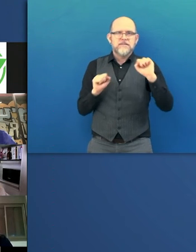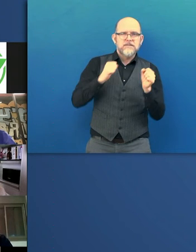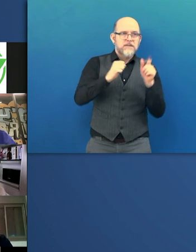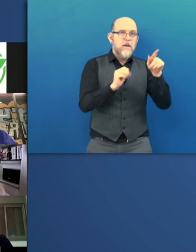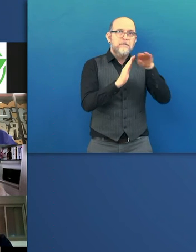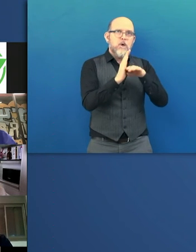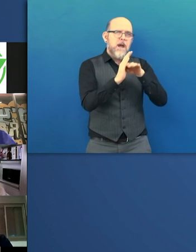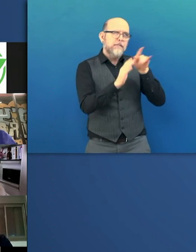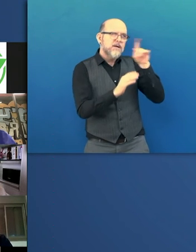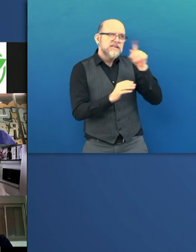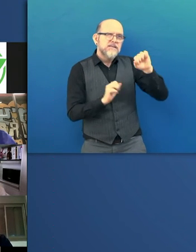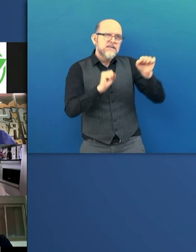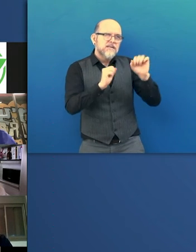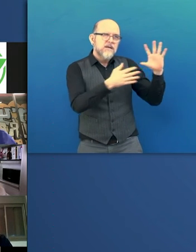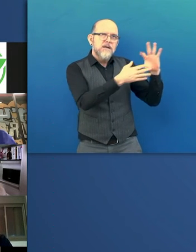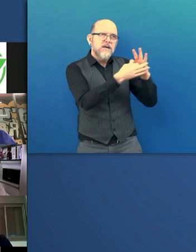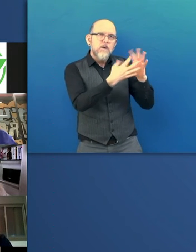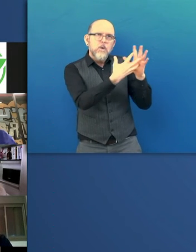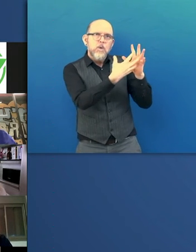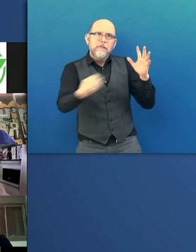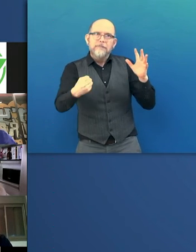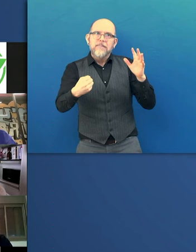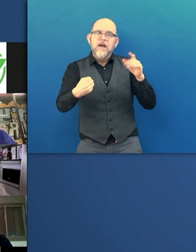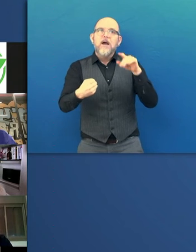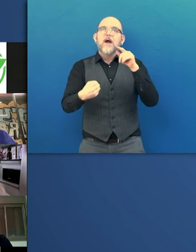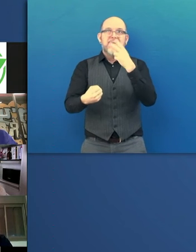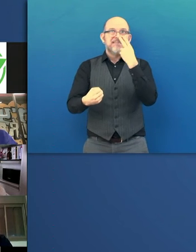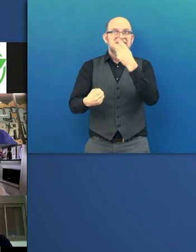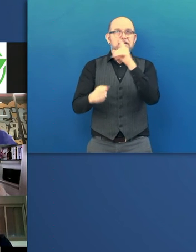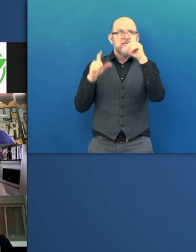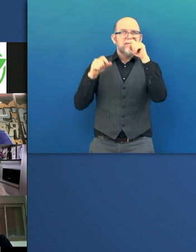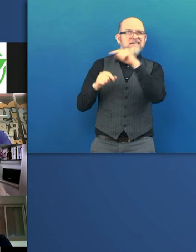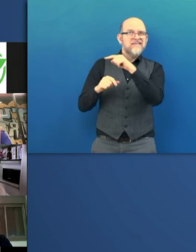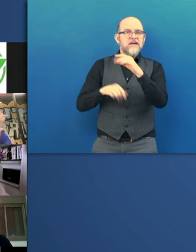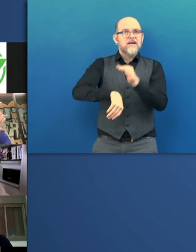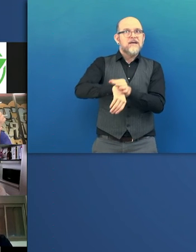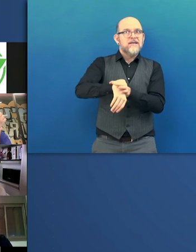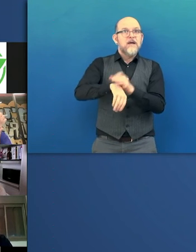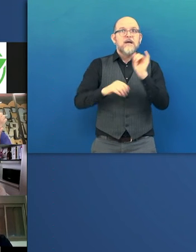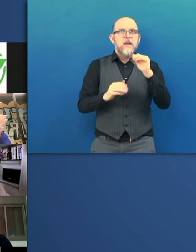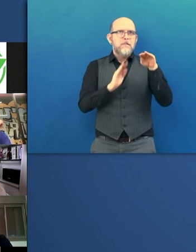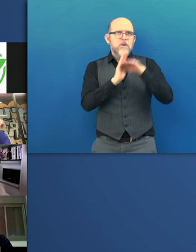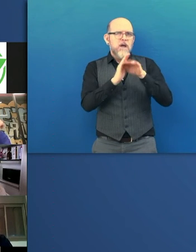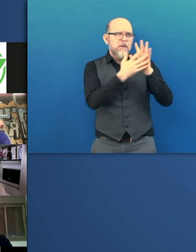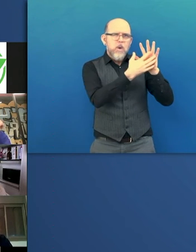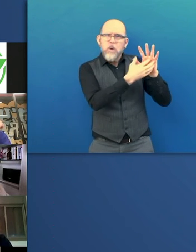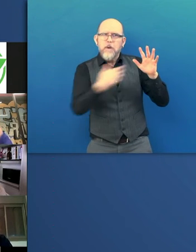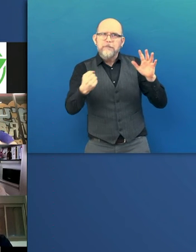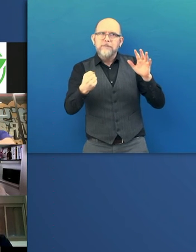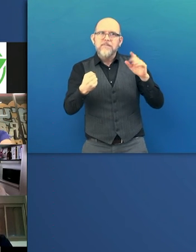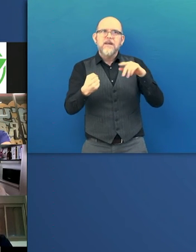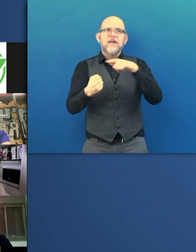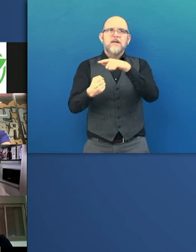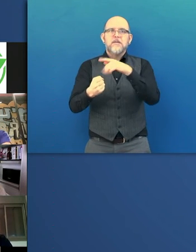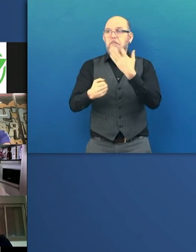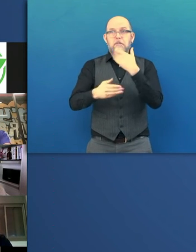Leah's hand here in the photo. So she puts it on, you can put it on your wrist area,